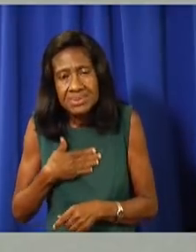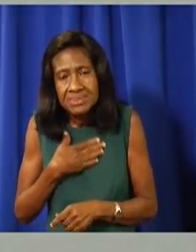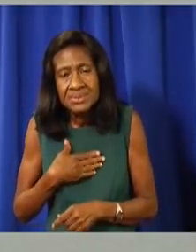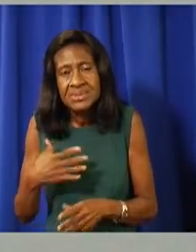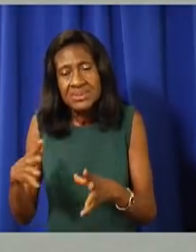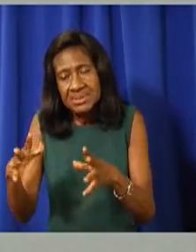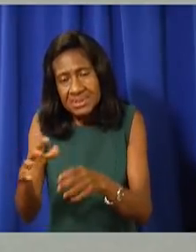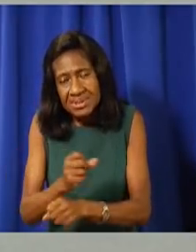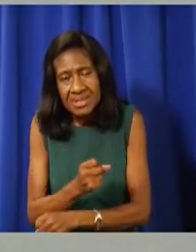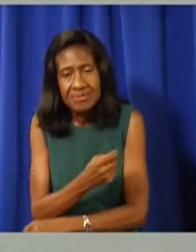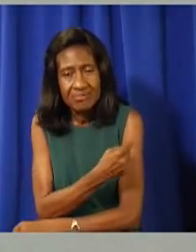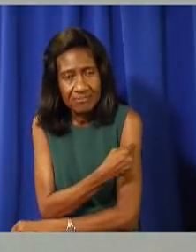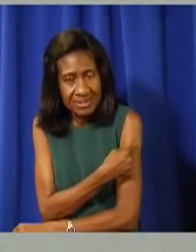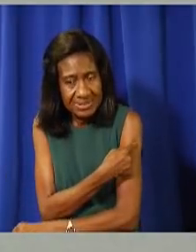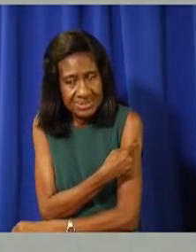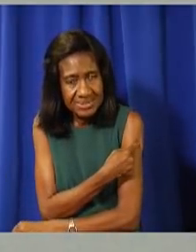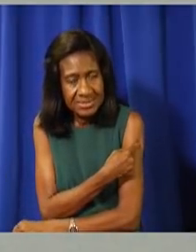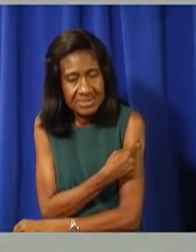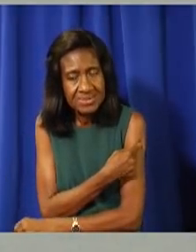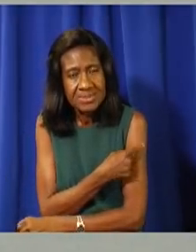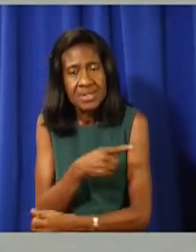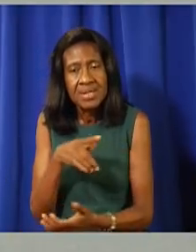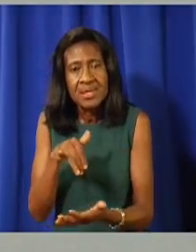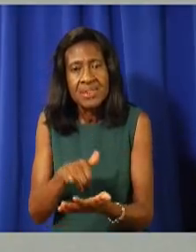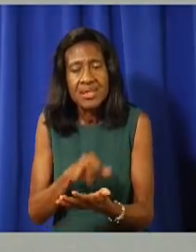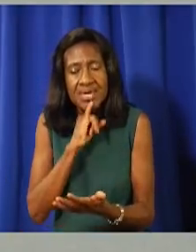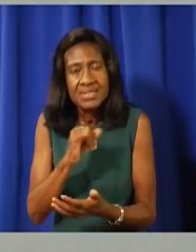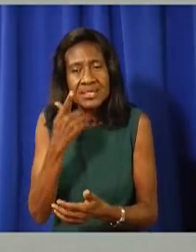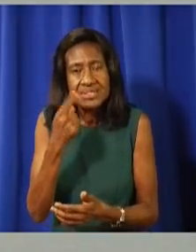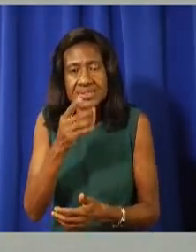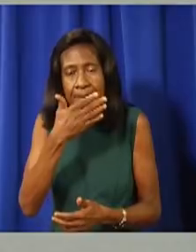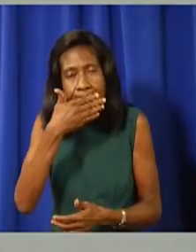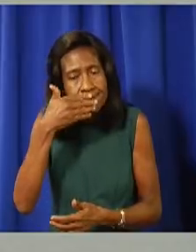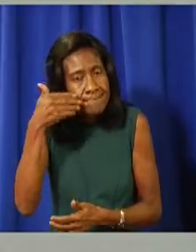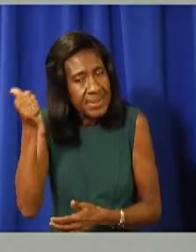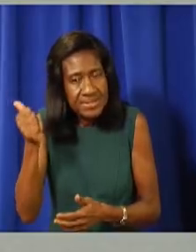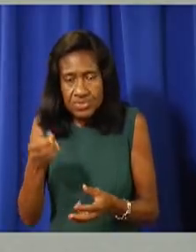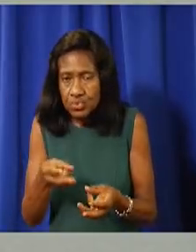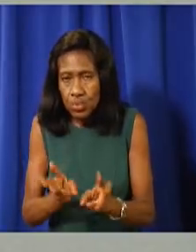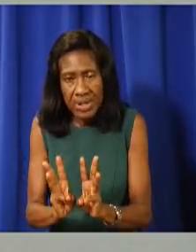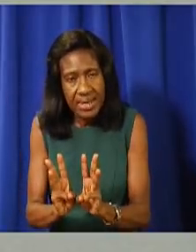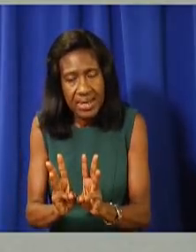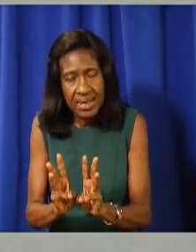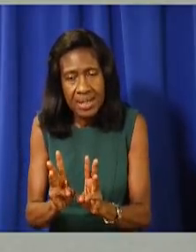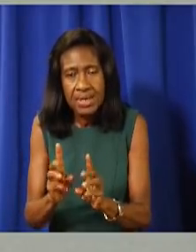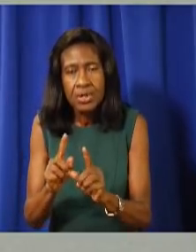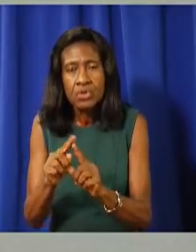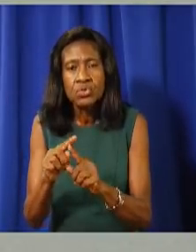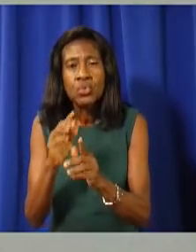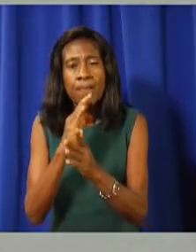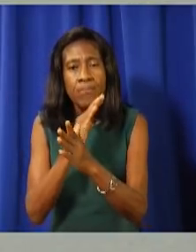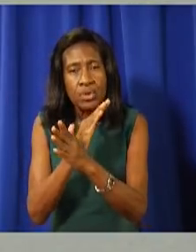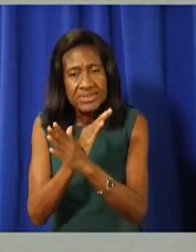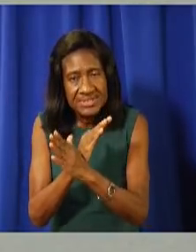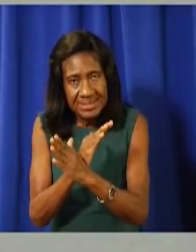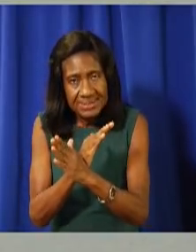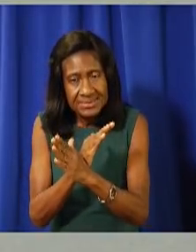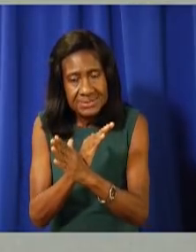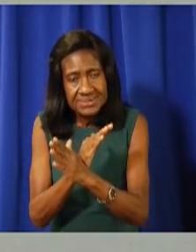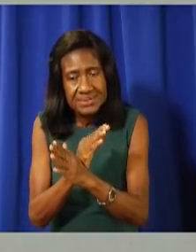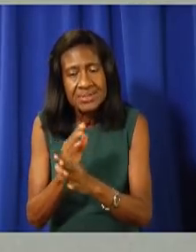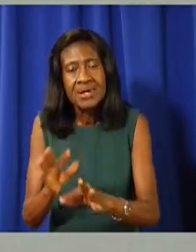tool is the best tool that we have available to us, um, to protect the lives of our people.